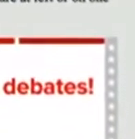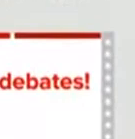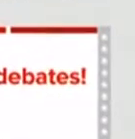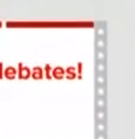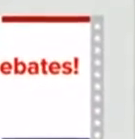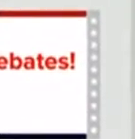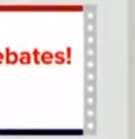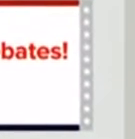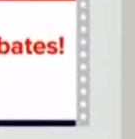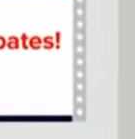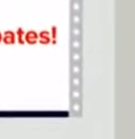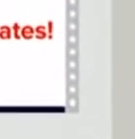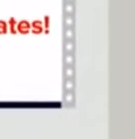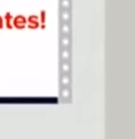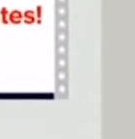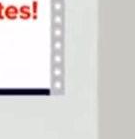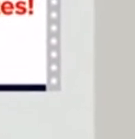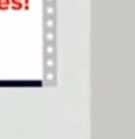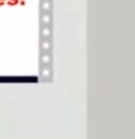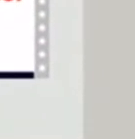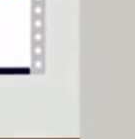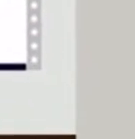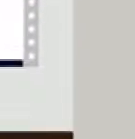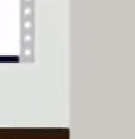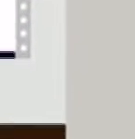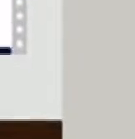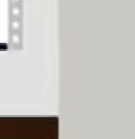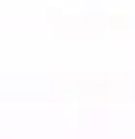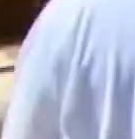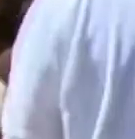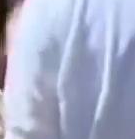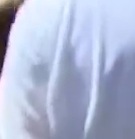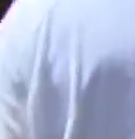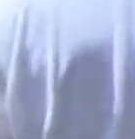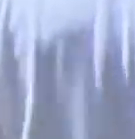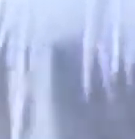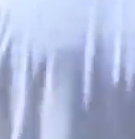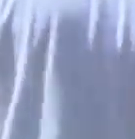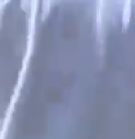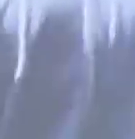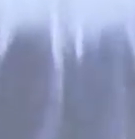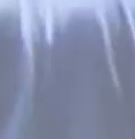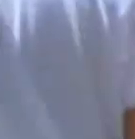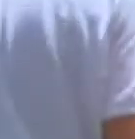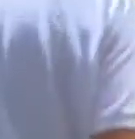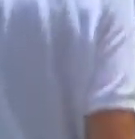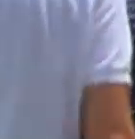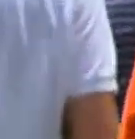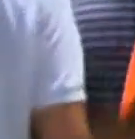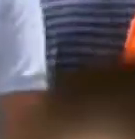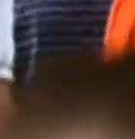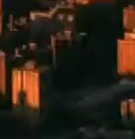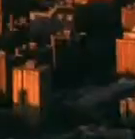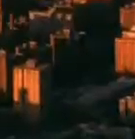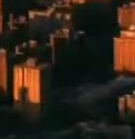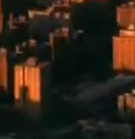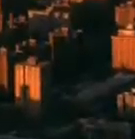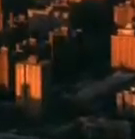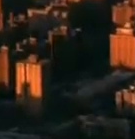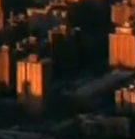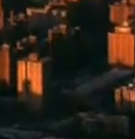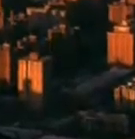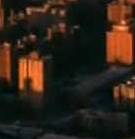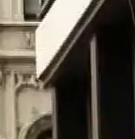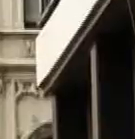administers the city's landmark public matching fund program, which further strengthens the role of average New Yorkers and their small-dollar contributions in